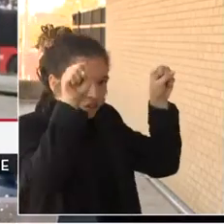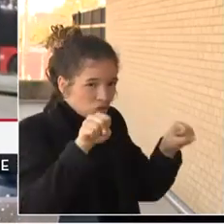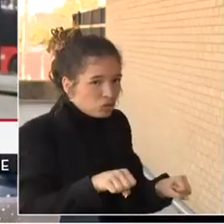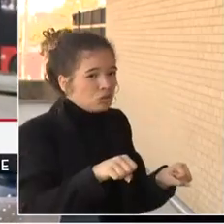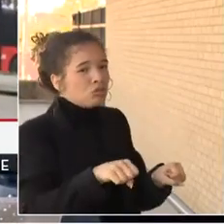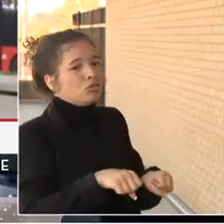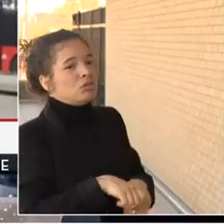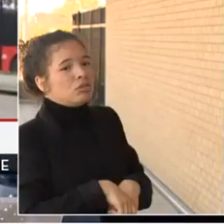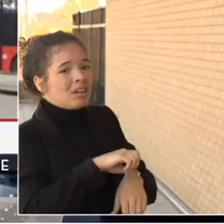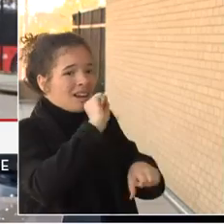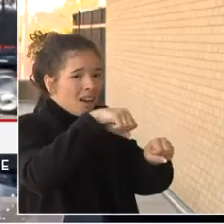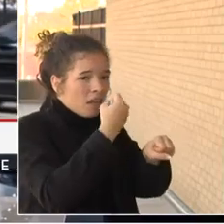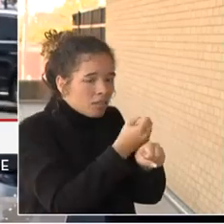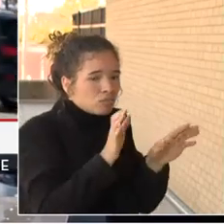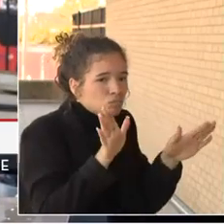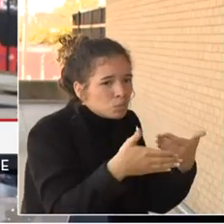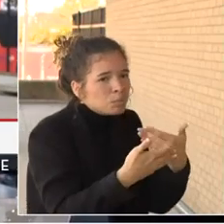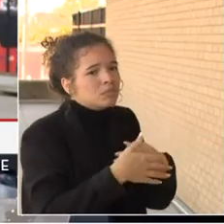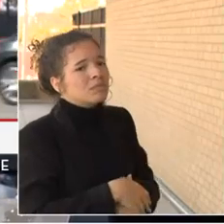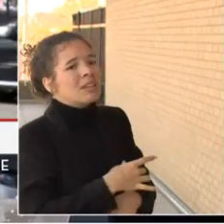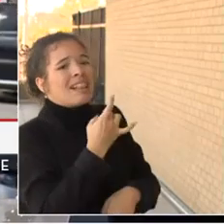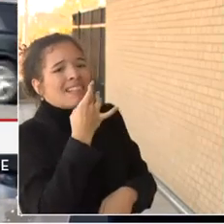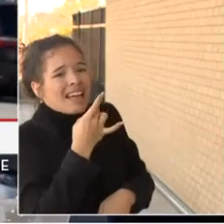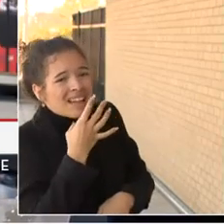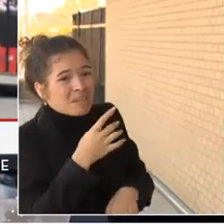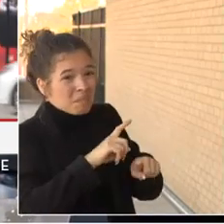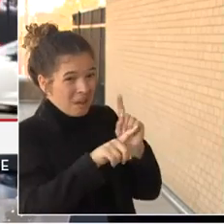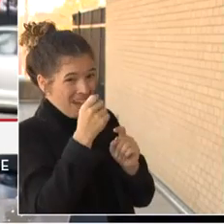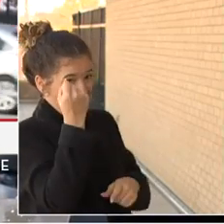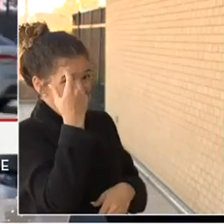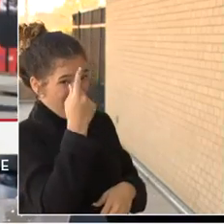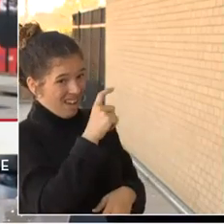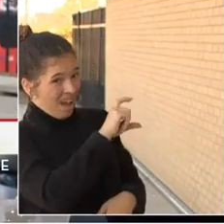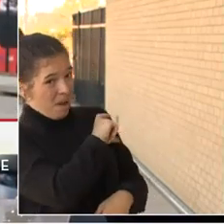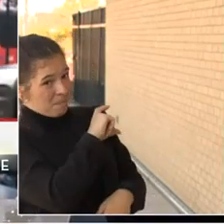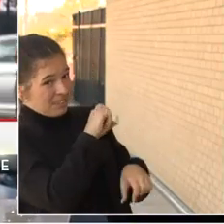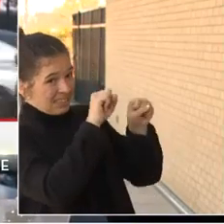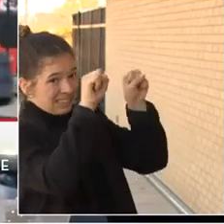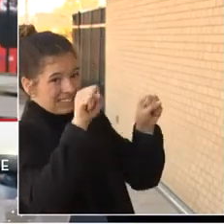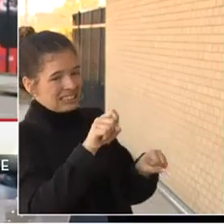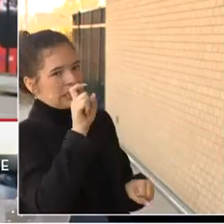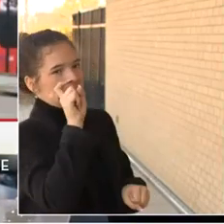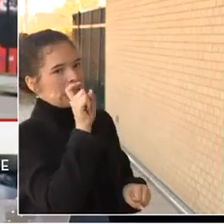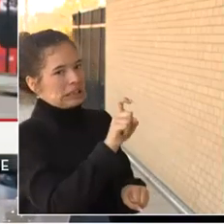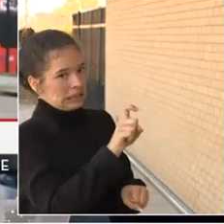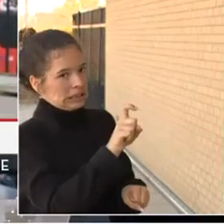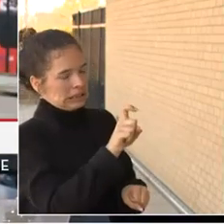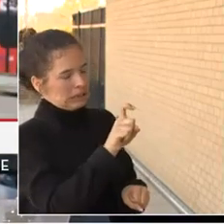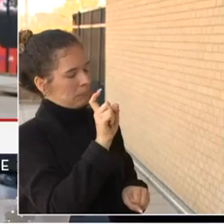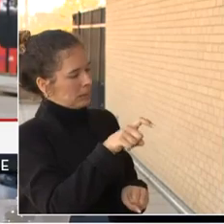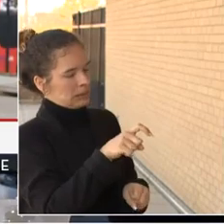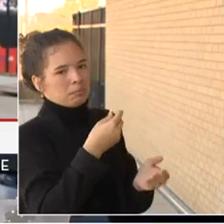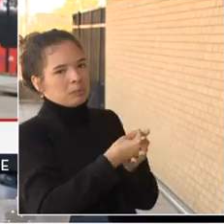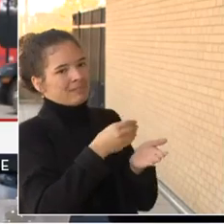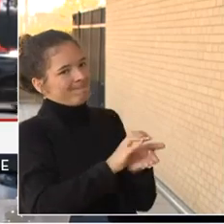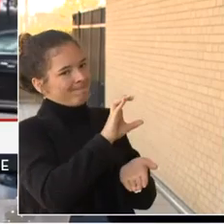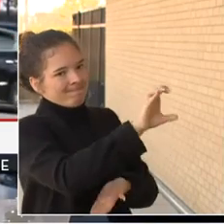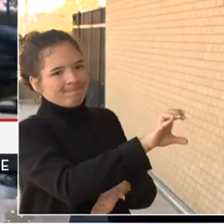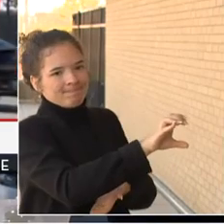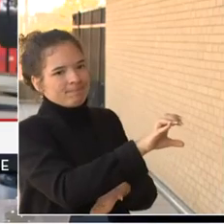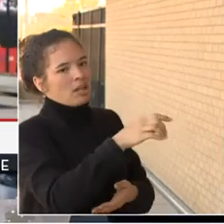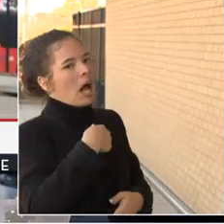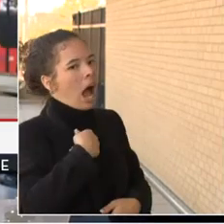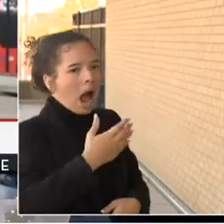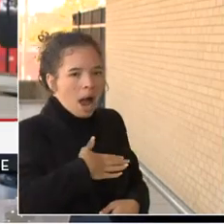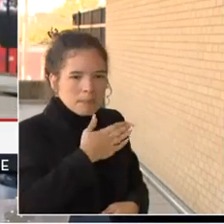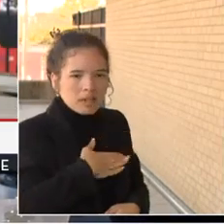most of our police stations need a major capital investment. So I am happy when